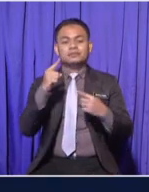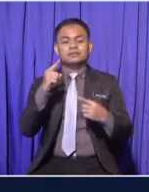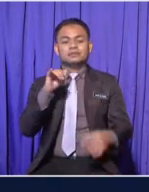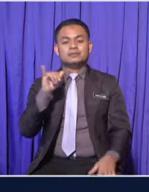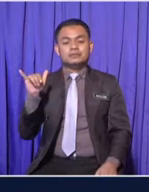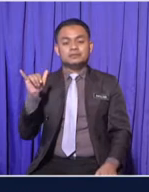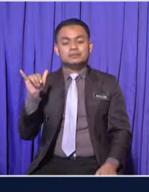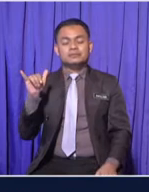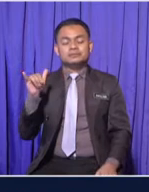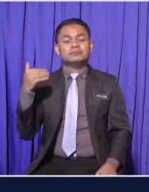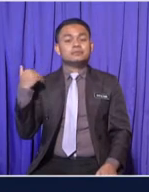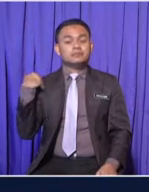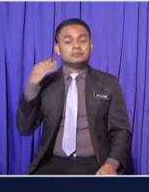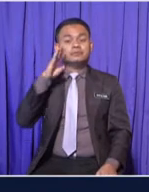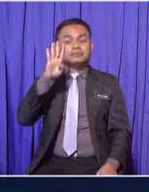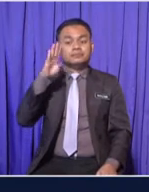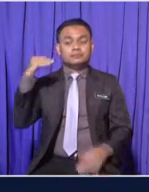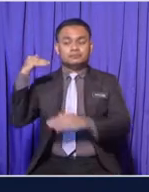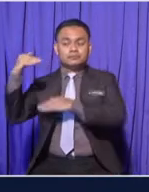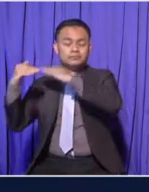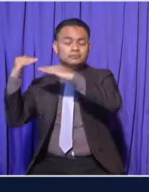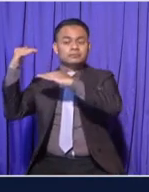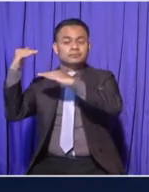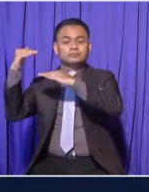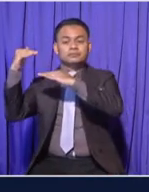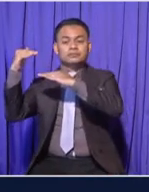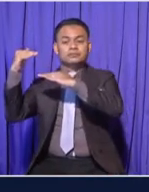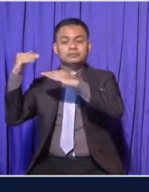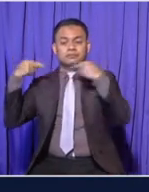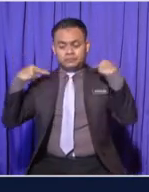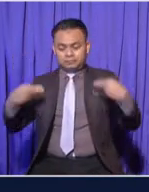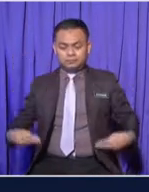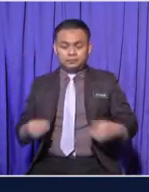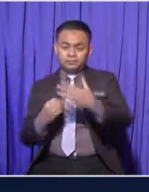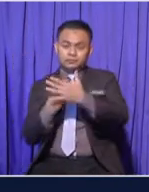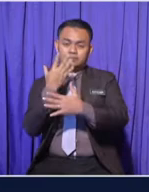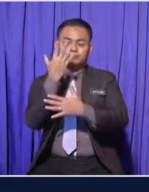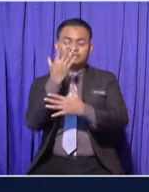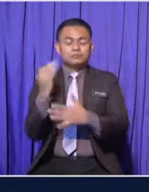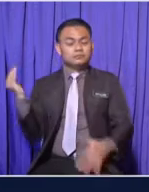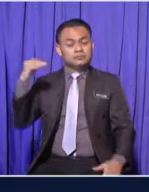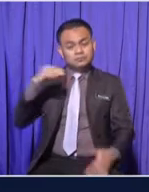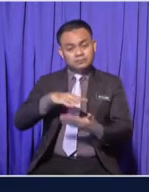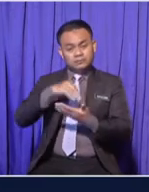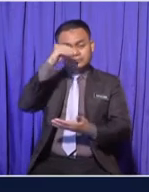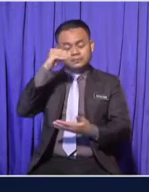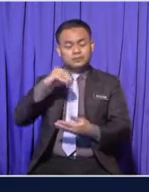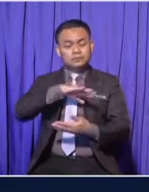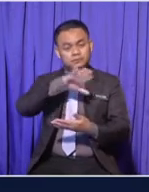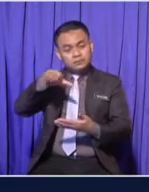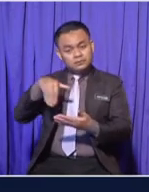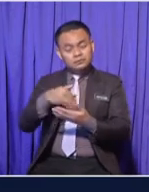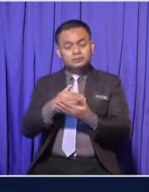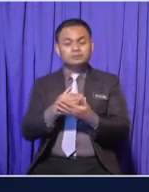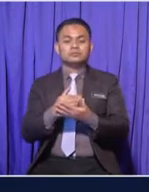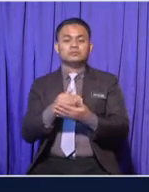There are 4 stages of human growth Let's learn all about the